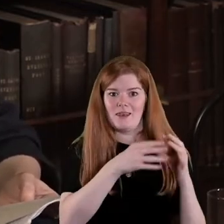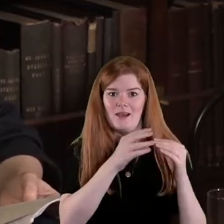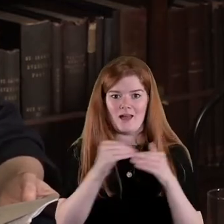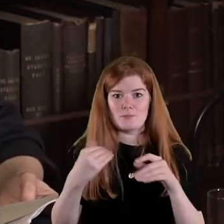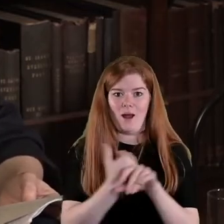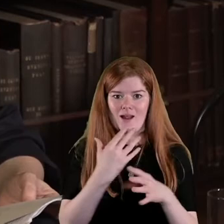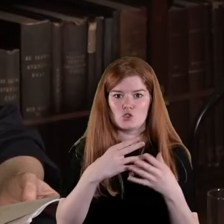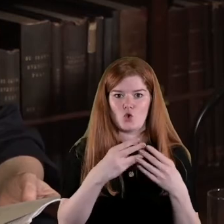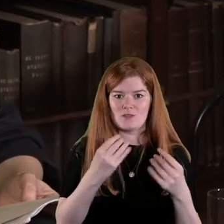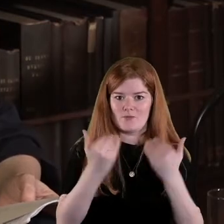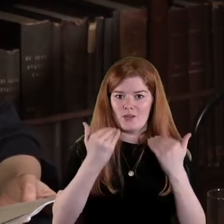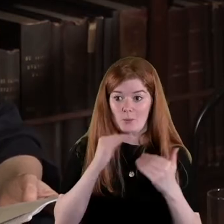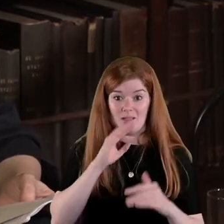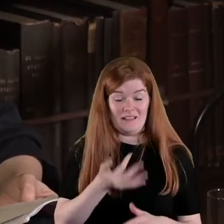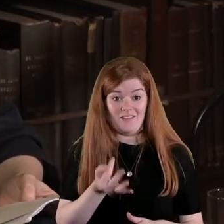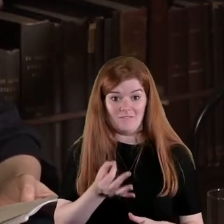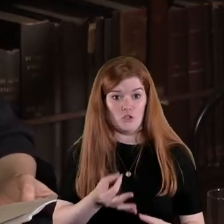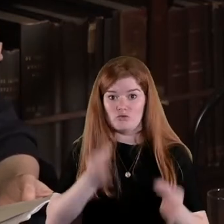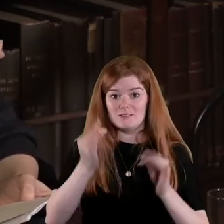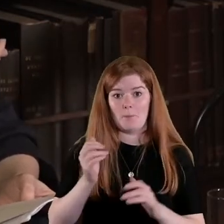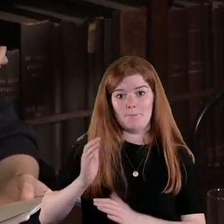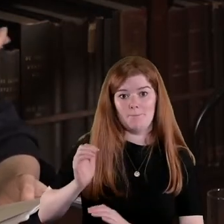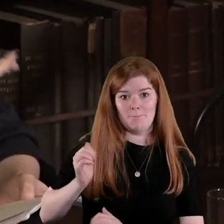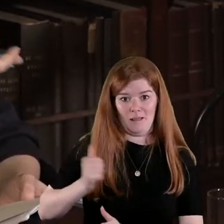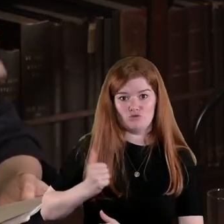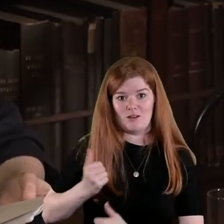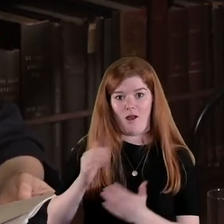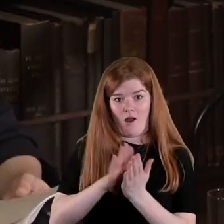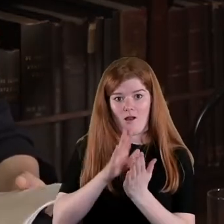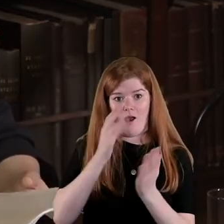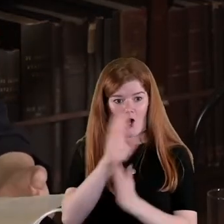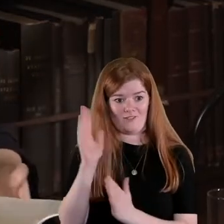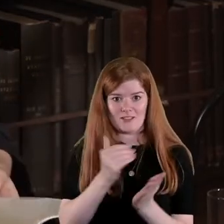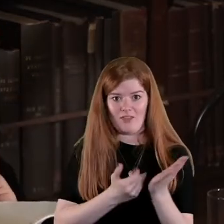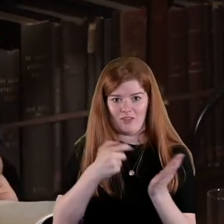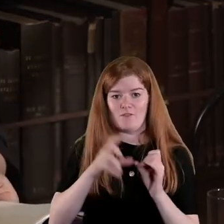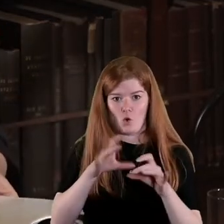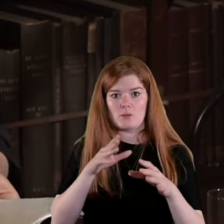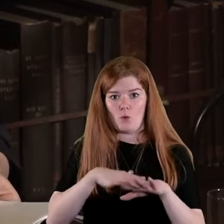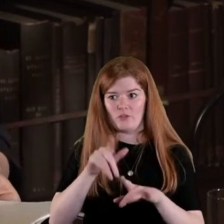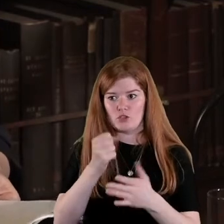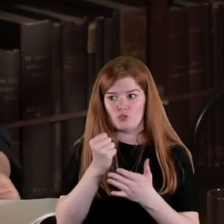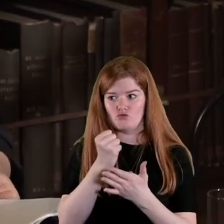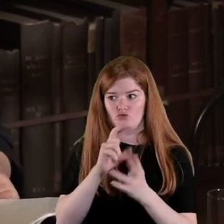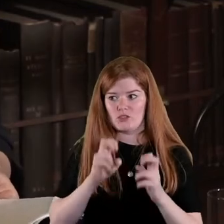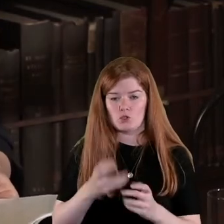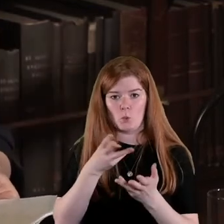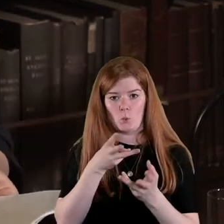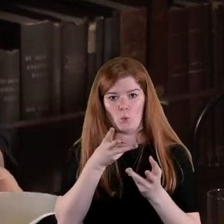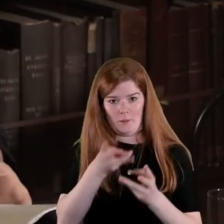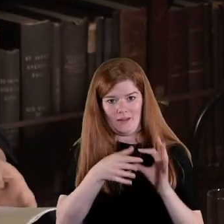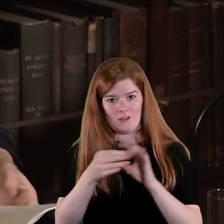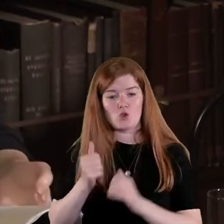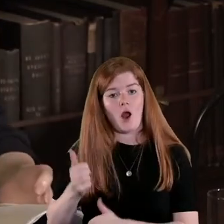so for instance if you have very good military archives it will lead to more of the kinds of studies that you're describing Fergal there